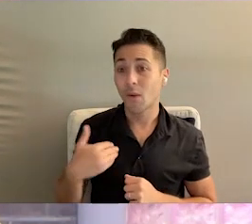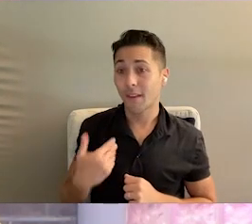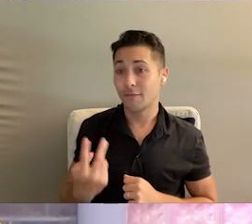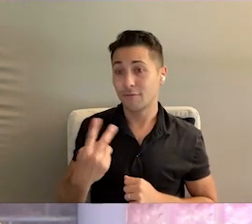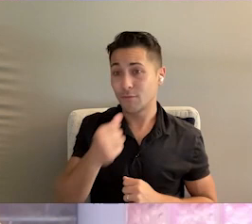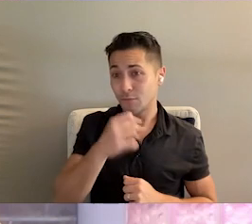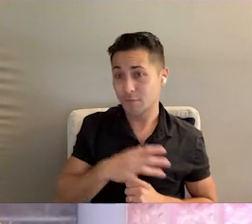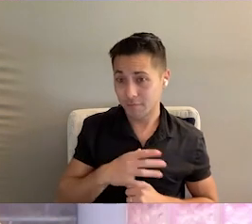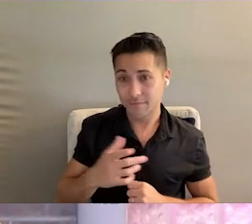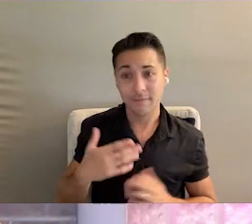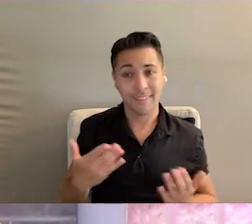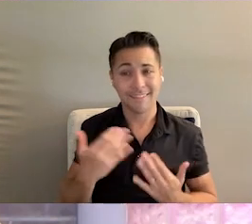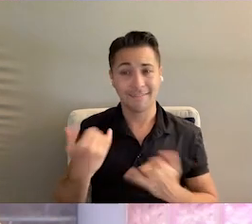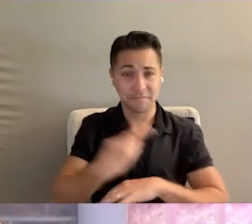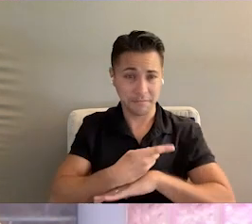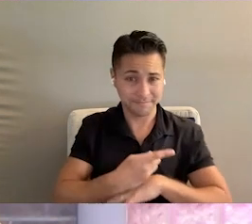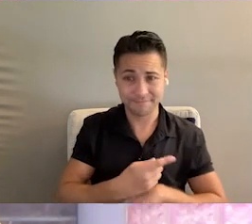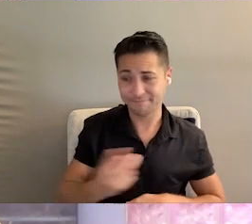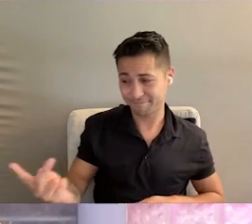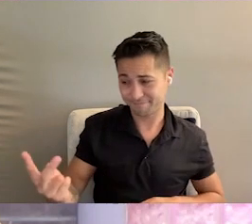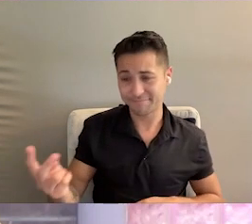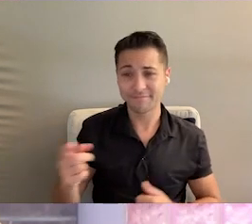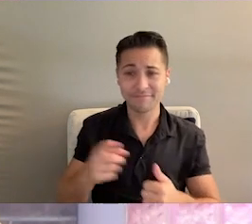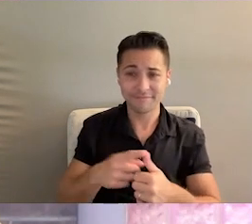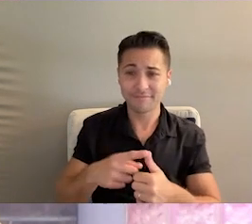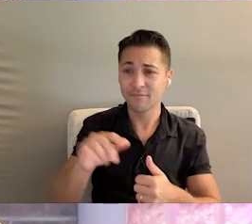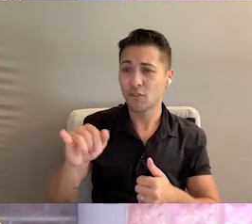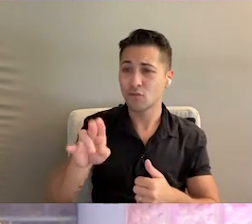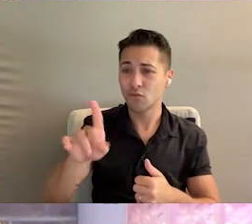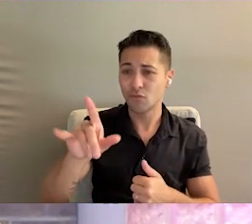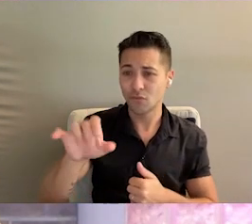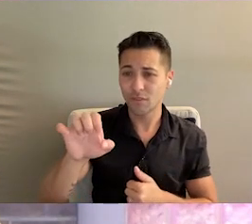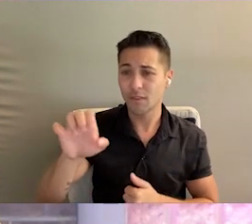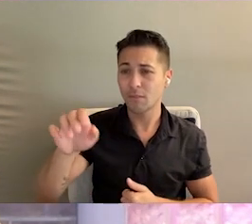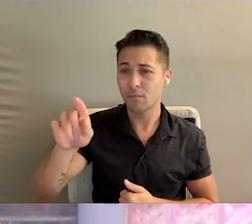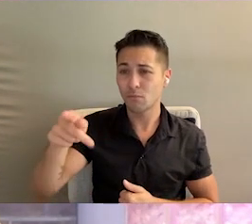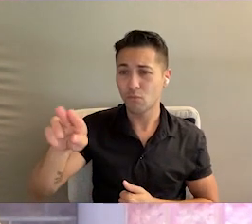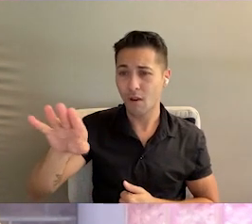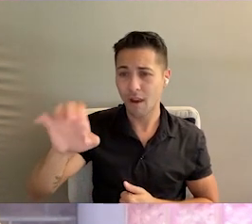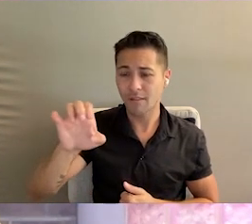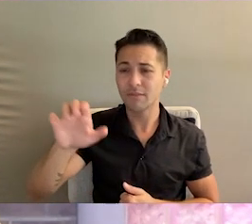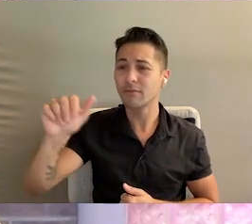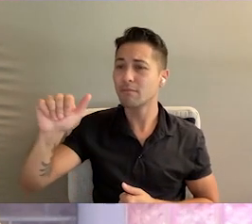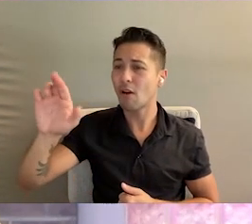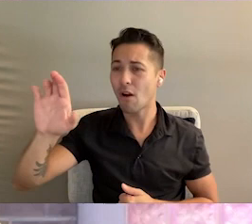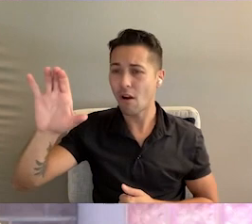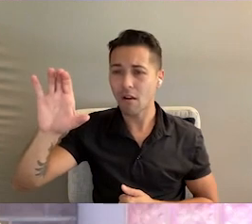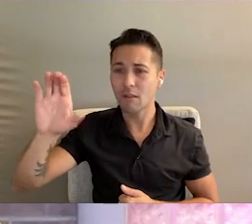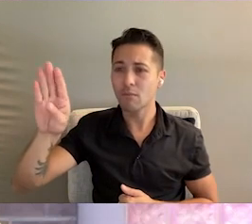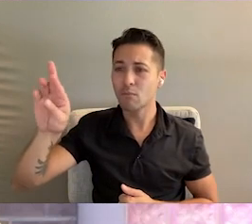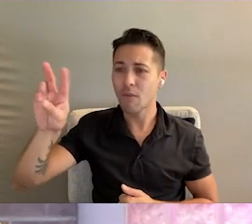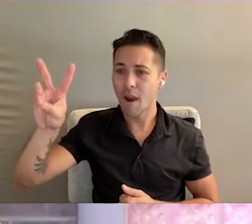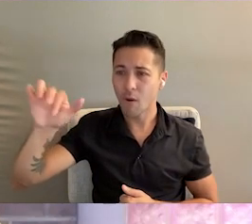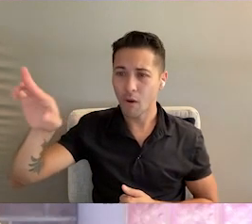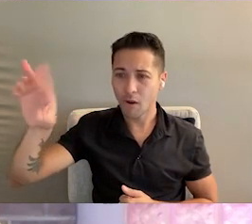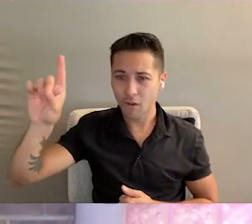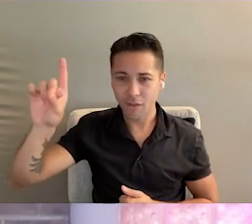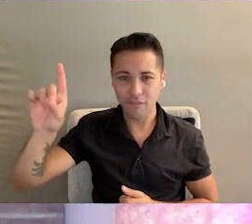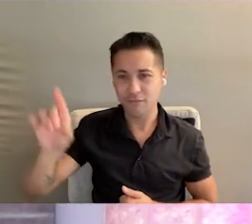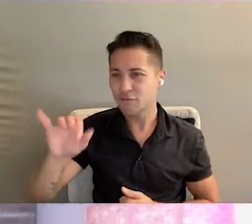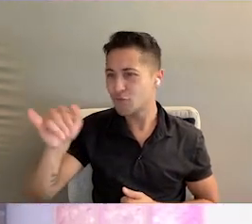ado, we have two ladies that are here with us today in these chairs. We have first, we have Julie Price from Arca Broward. Julie wants to wave.